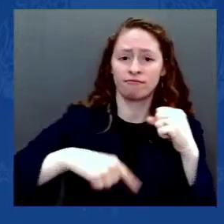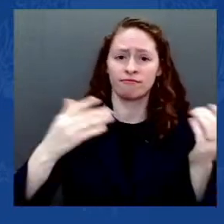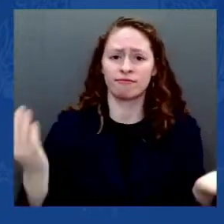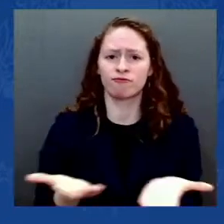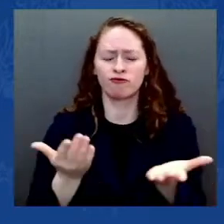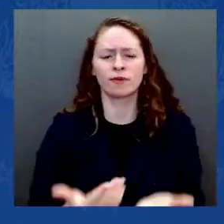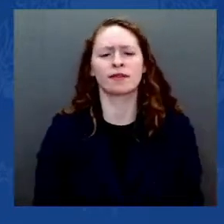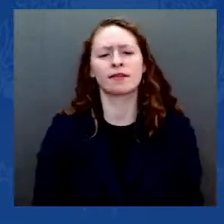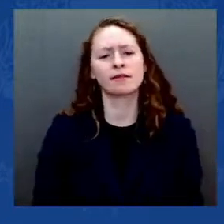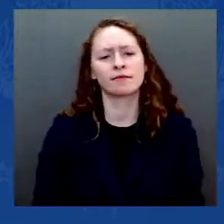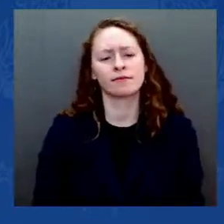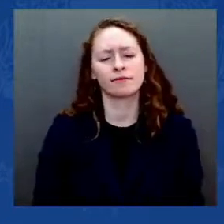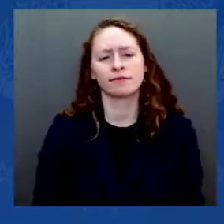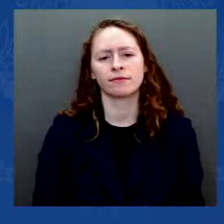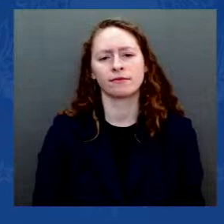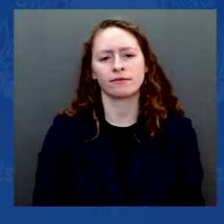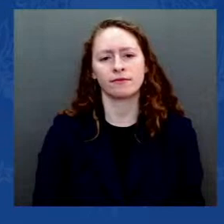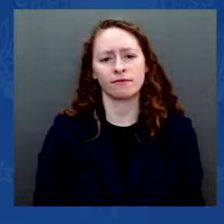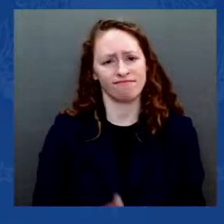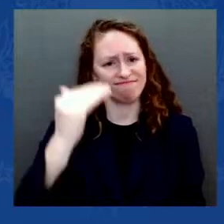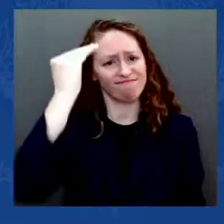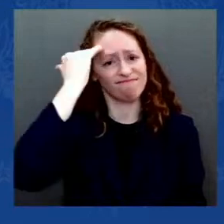visible and invisible.